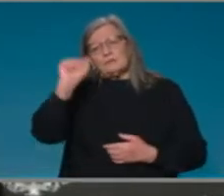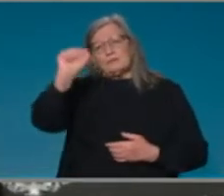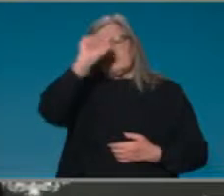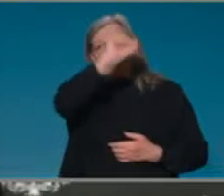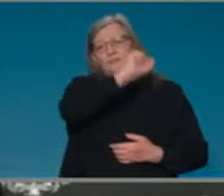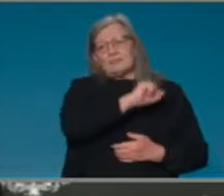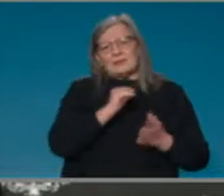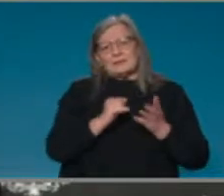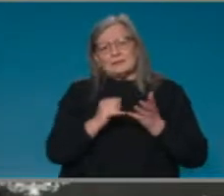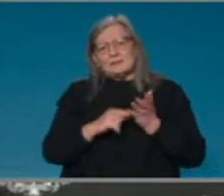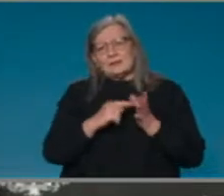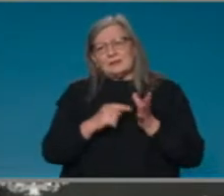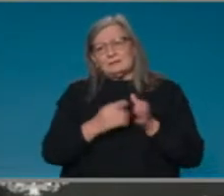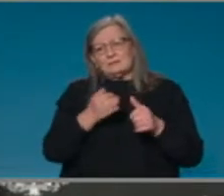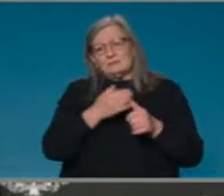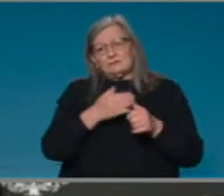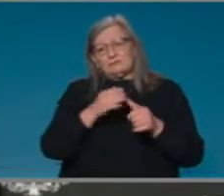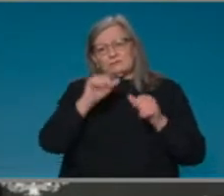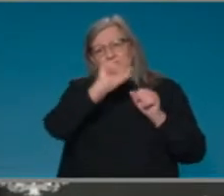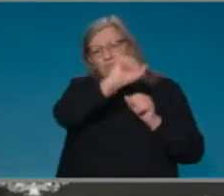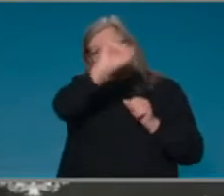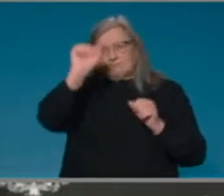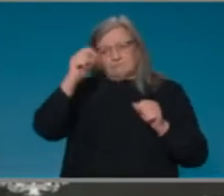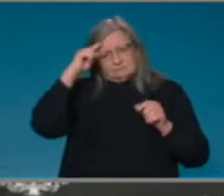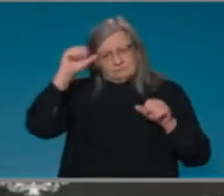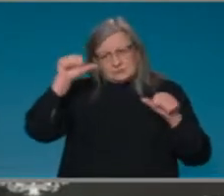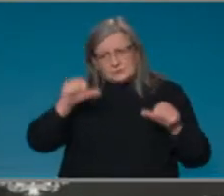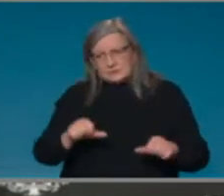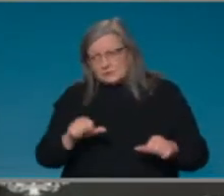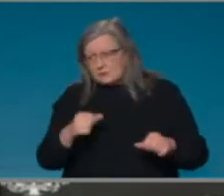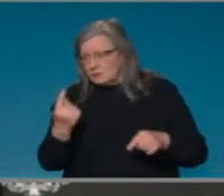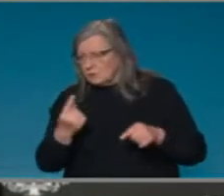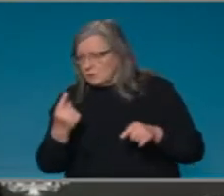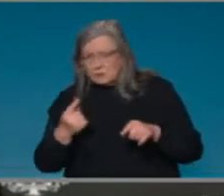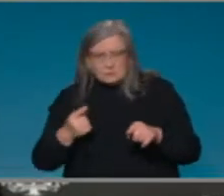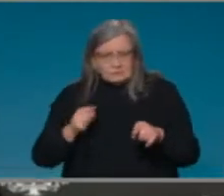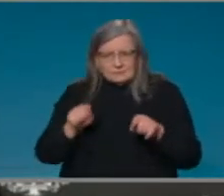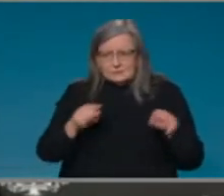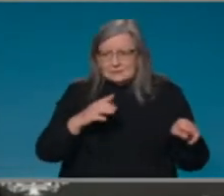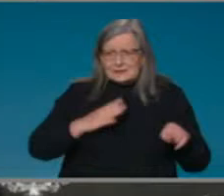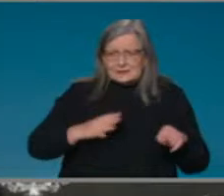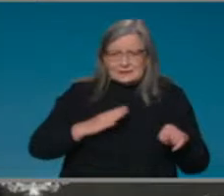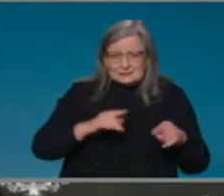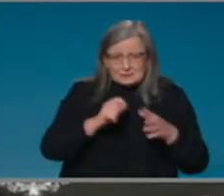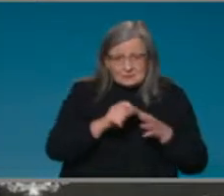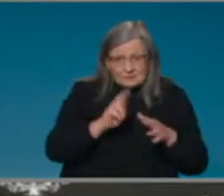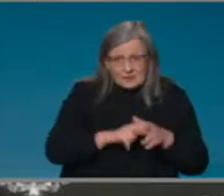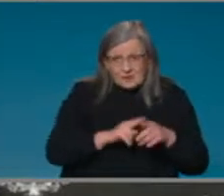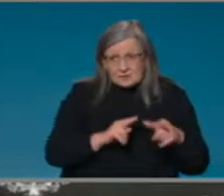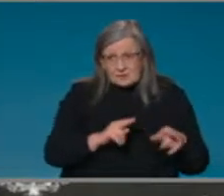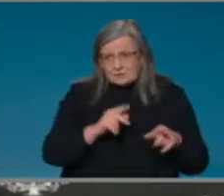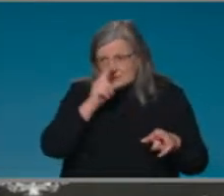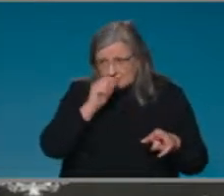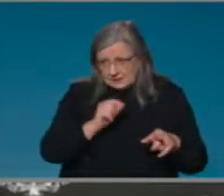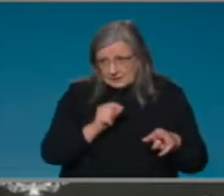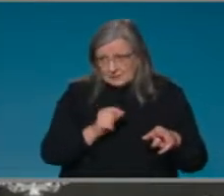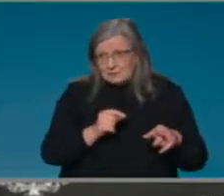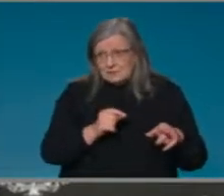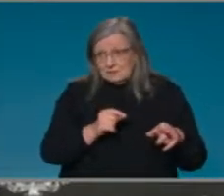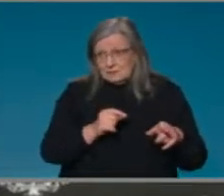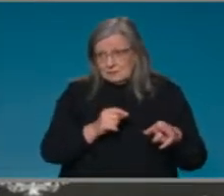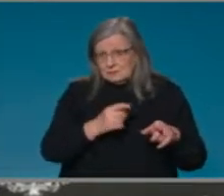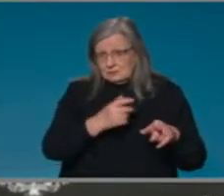everybody who does require a Pfizer in the under 60 age group can access that Pfizer. That's the very important thing.